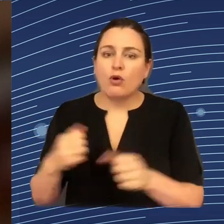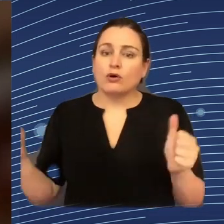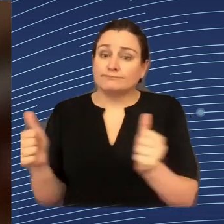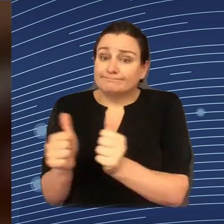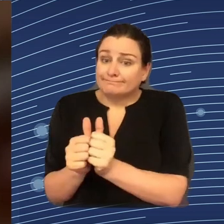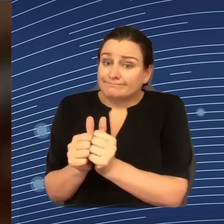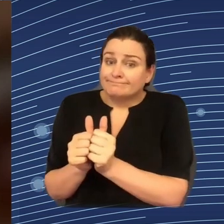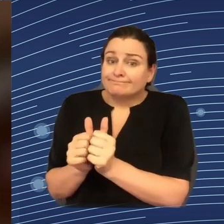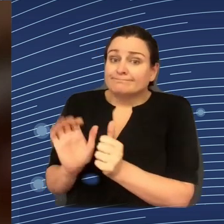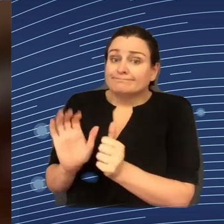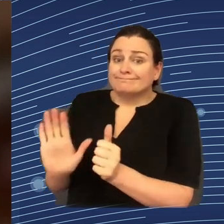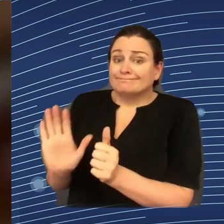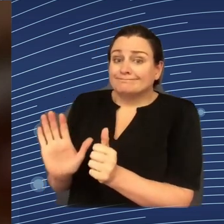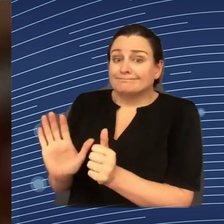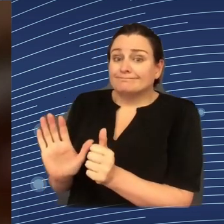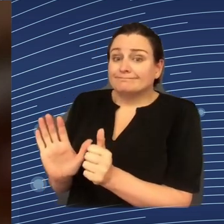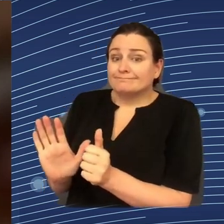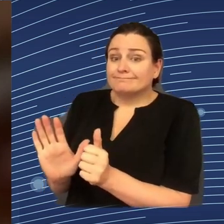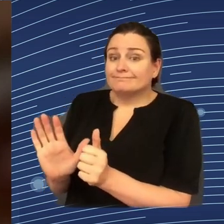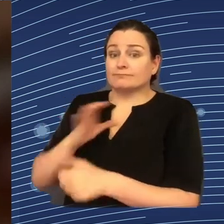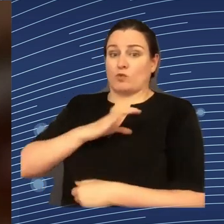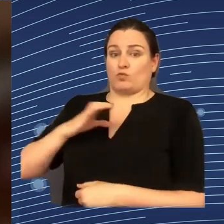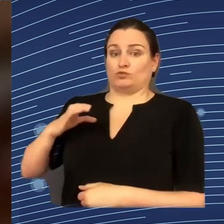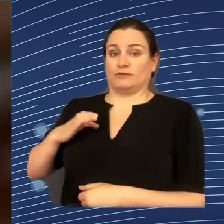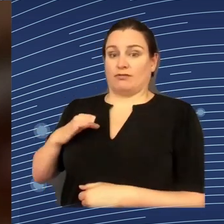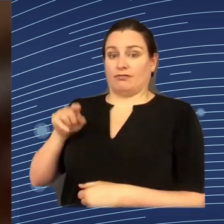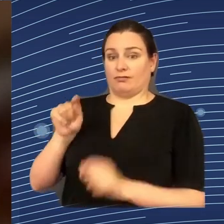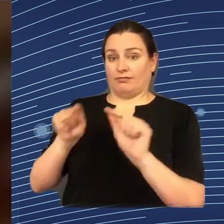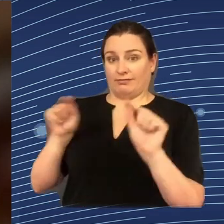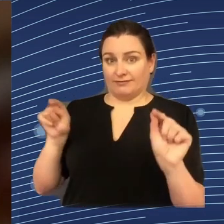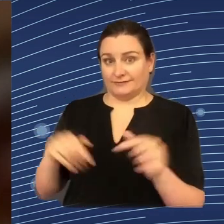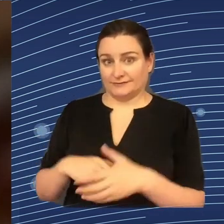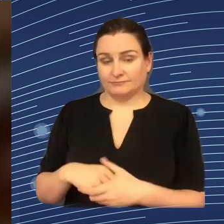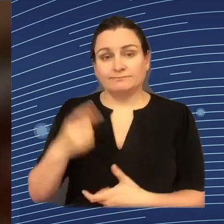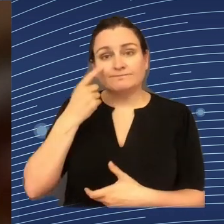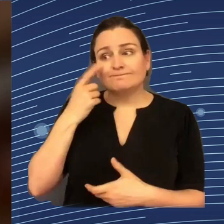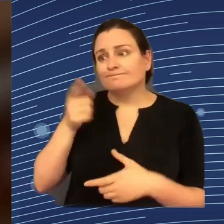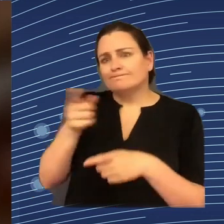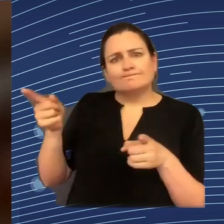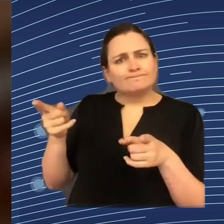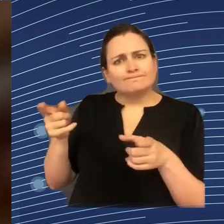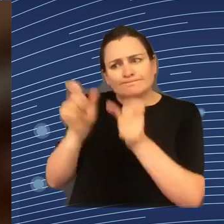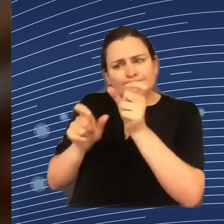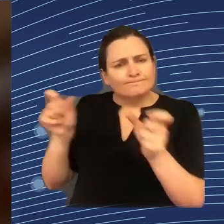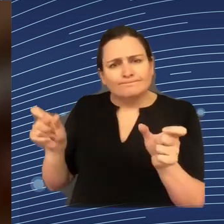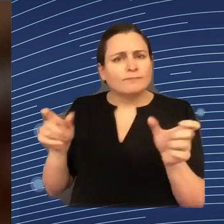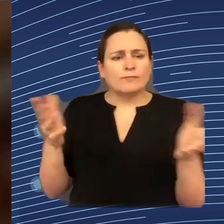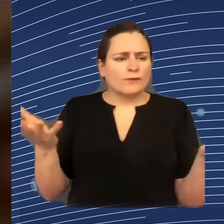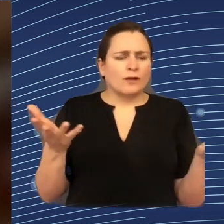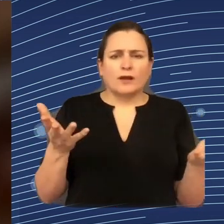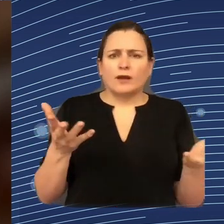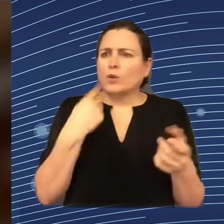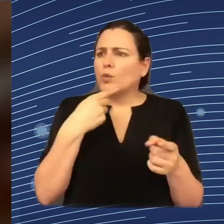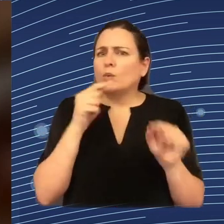the kind of skills different actors involved in such a process should have. So